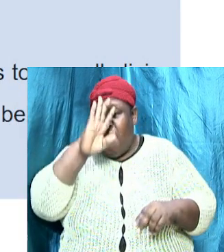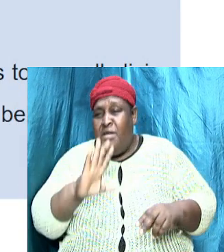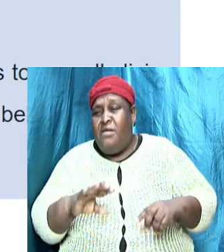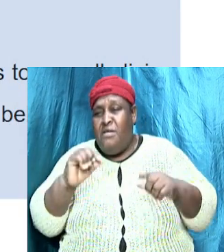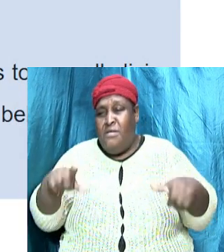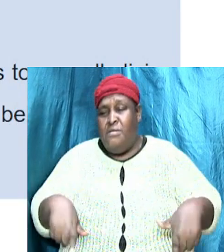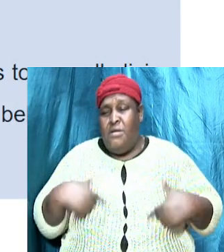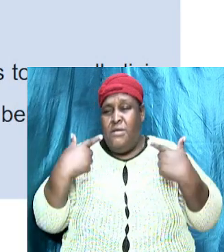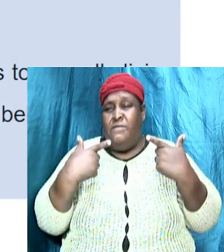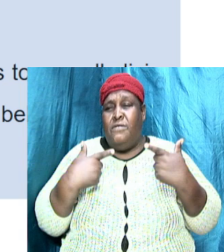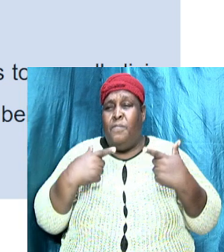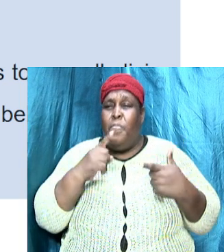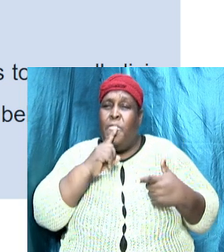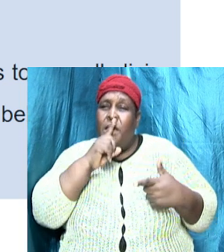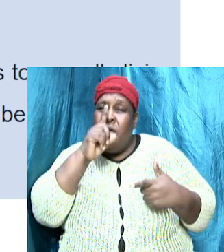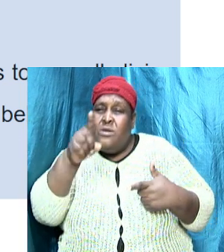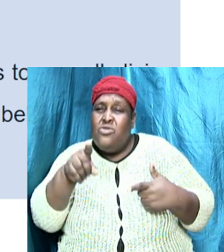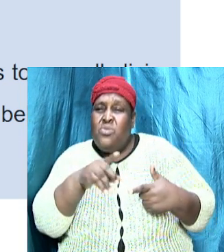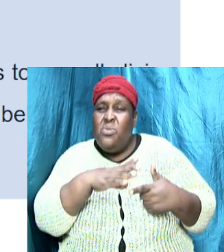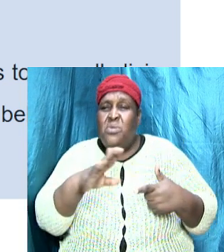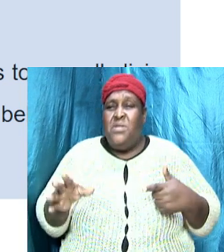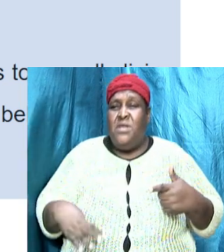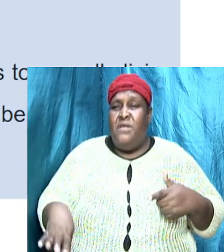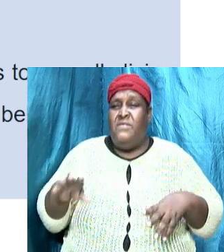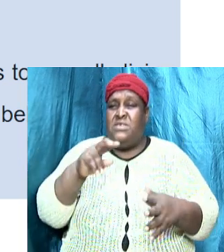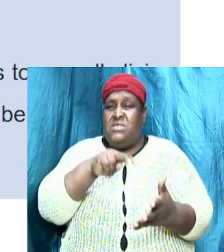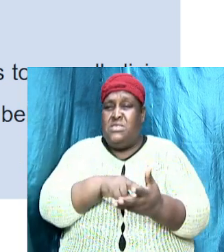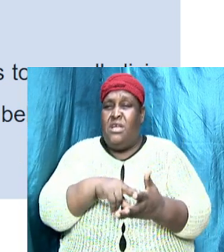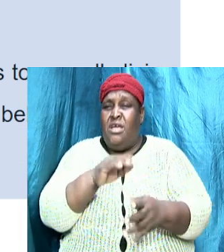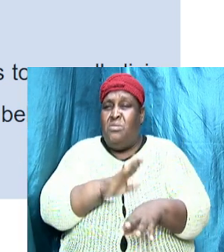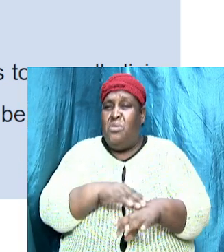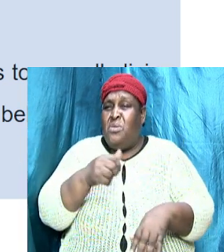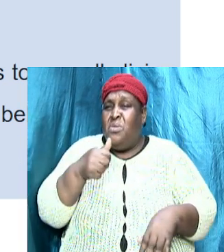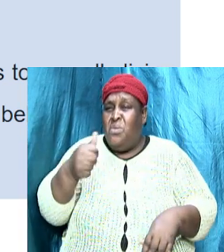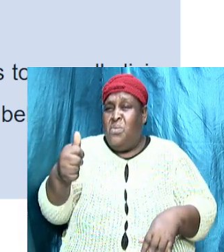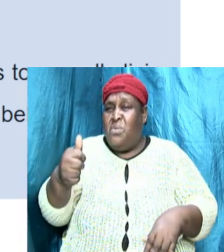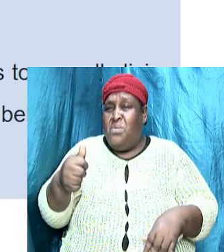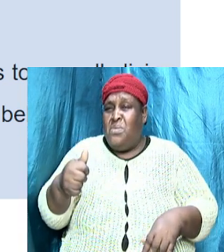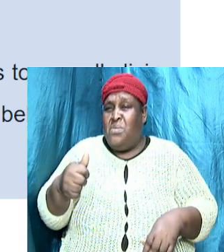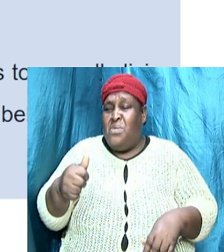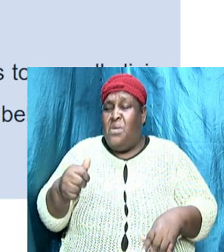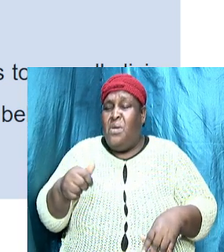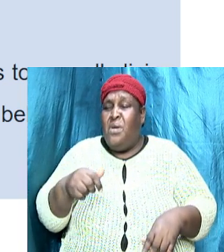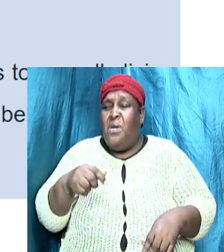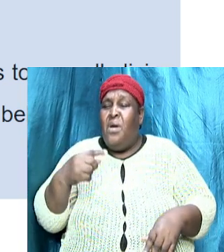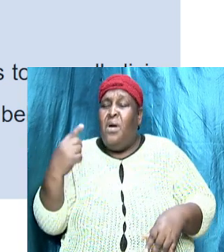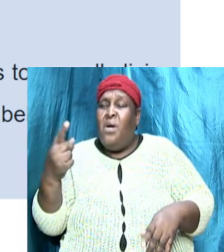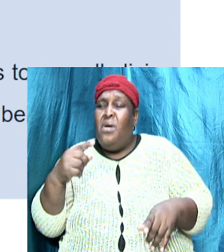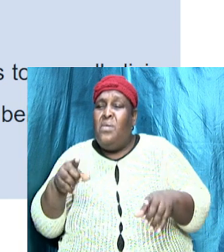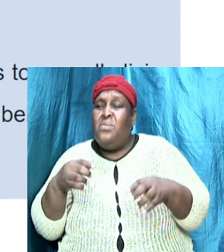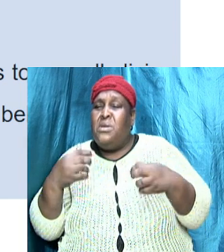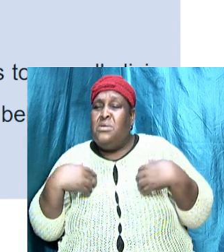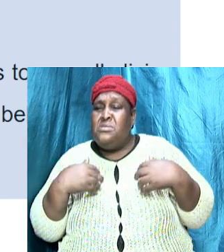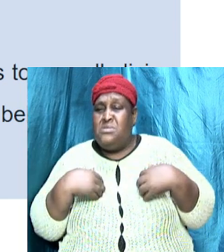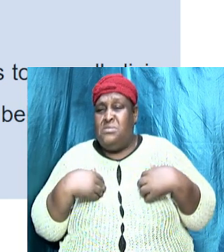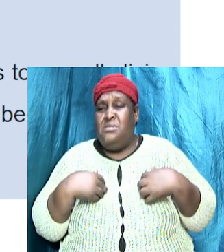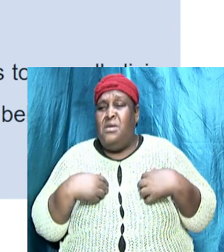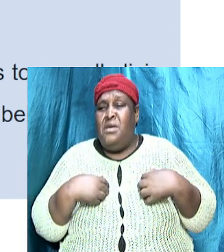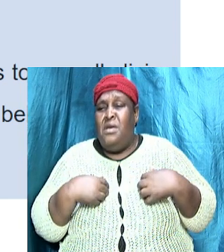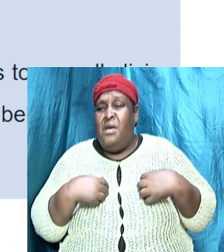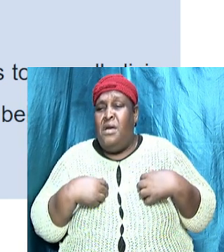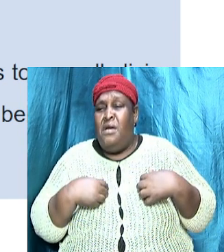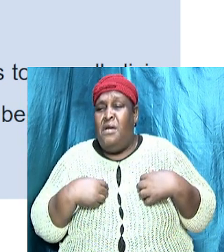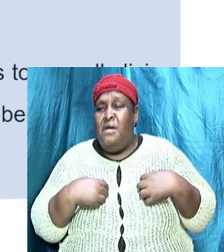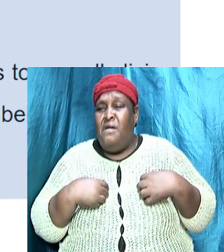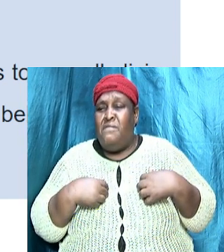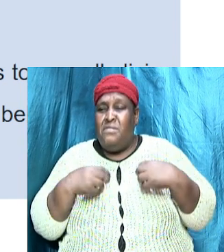Truth never stands on its own, but always has an implication in life. That's